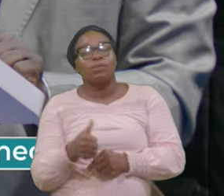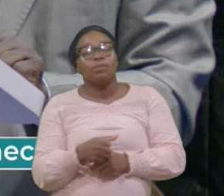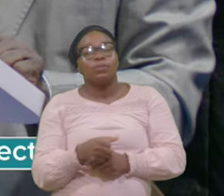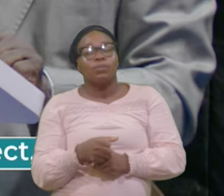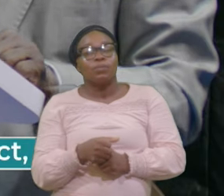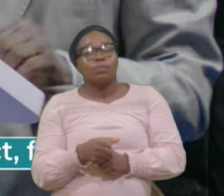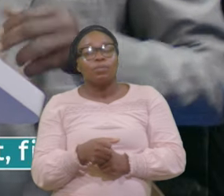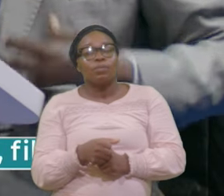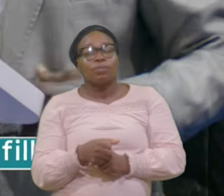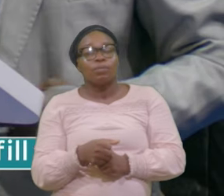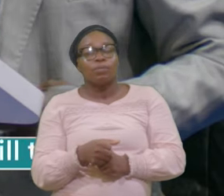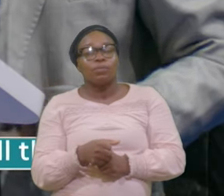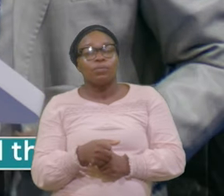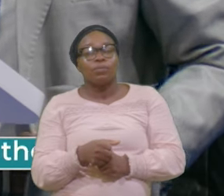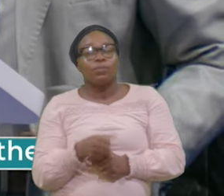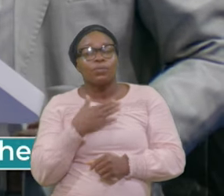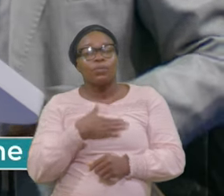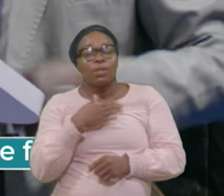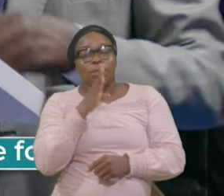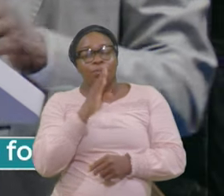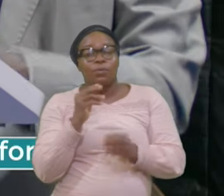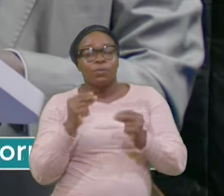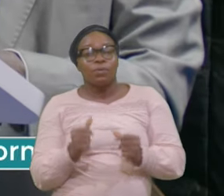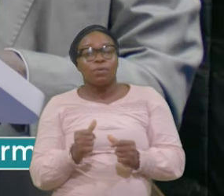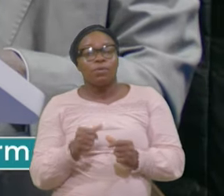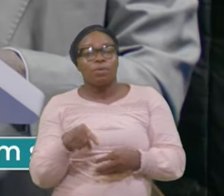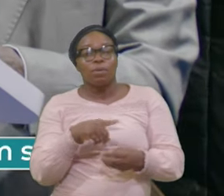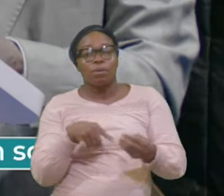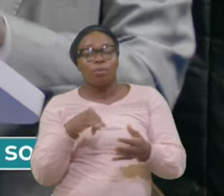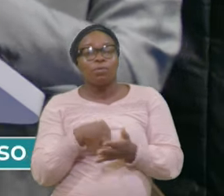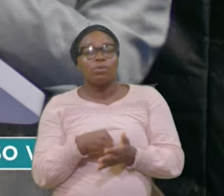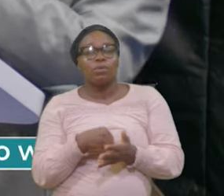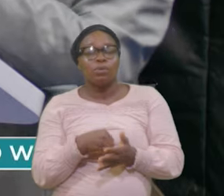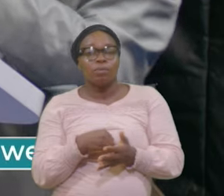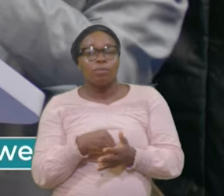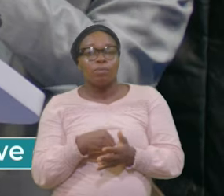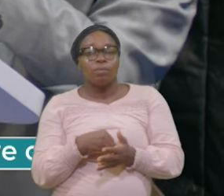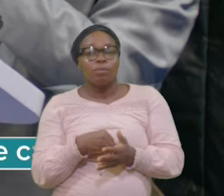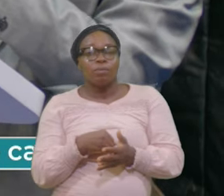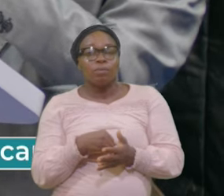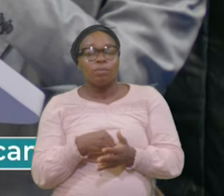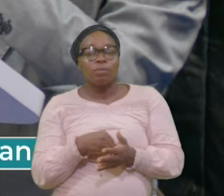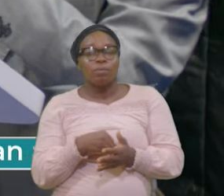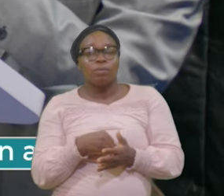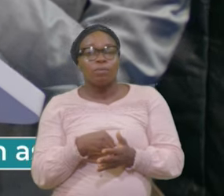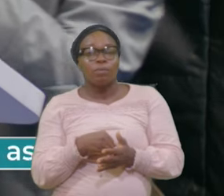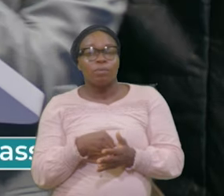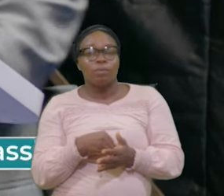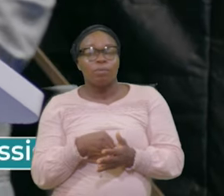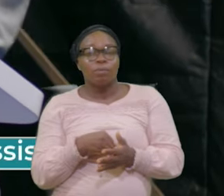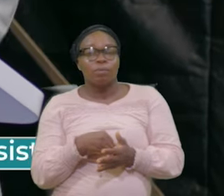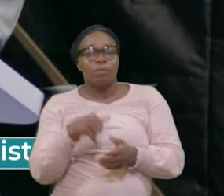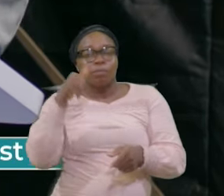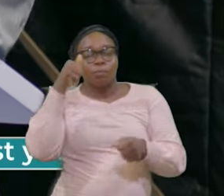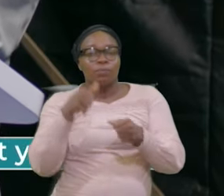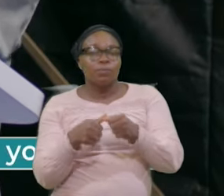Please Let's Be Fast Look Around Remember I Told You We Have By My